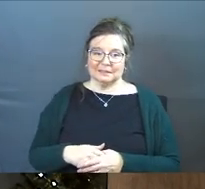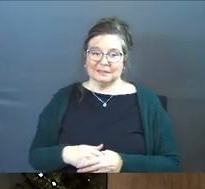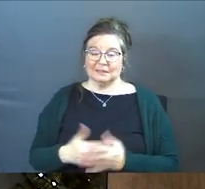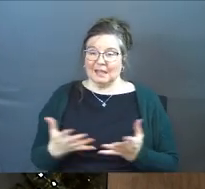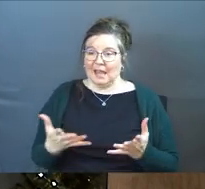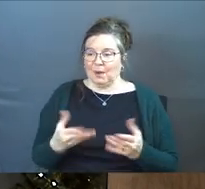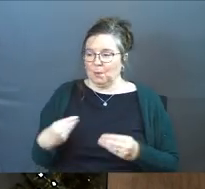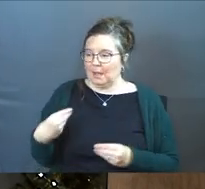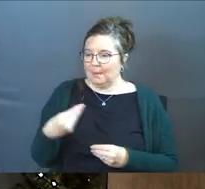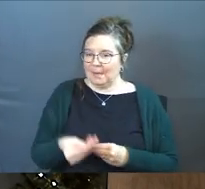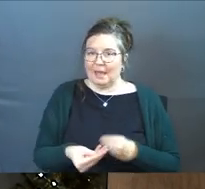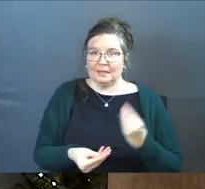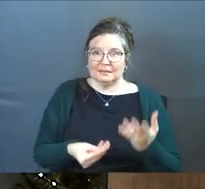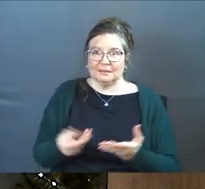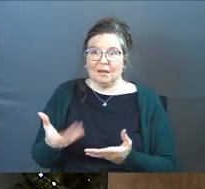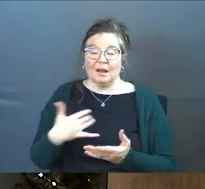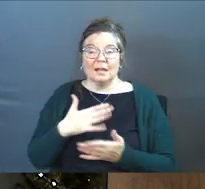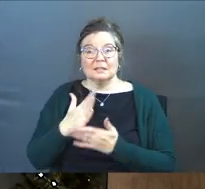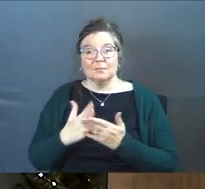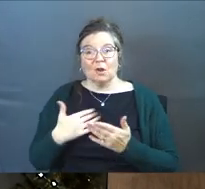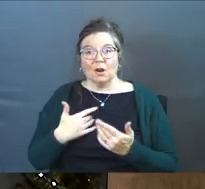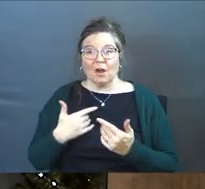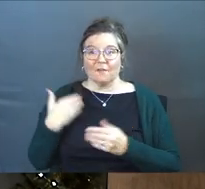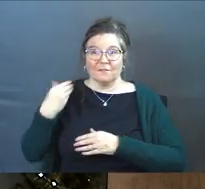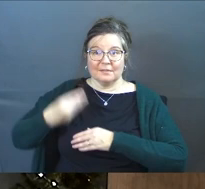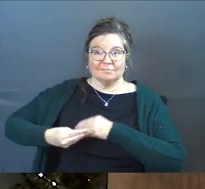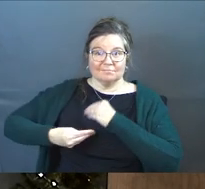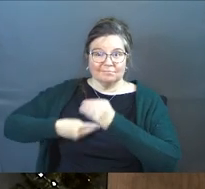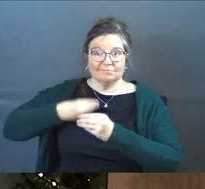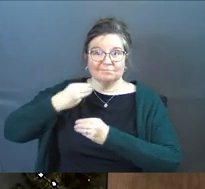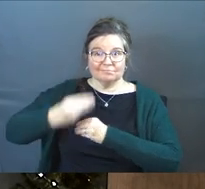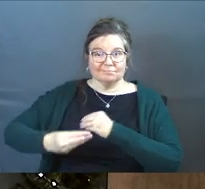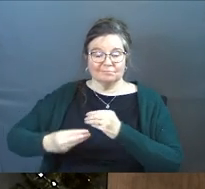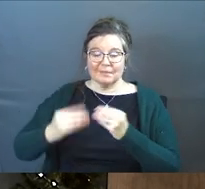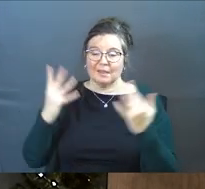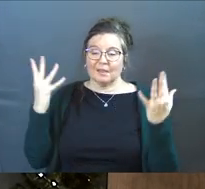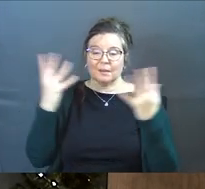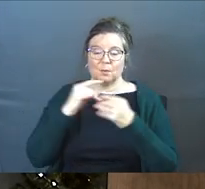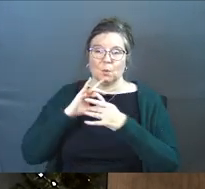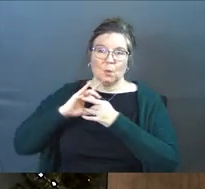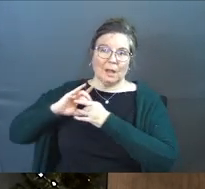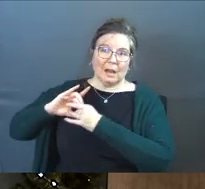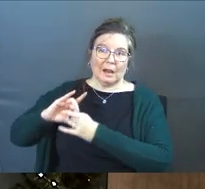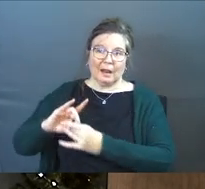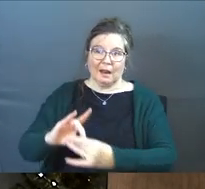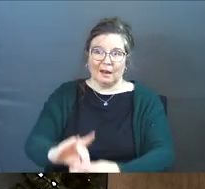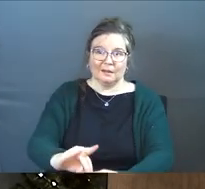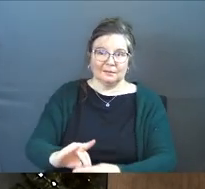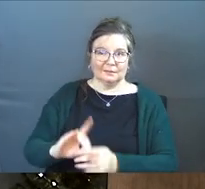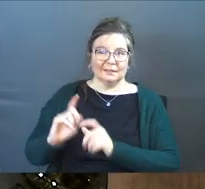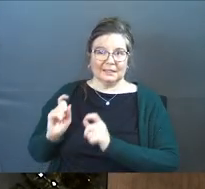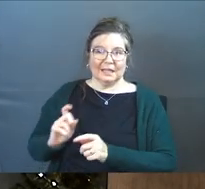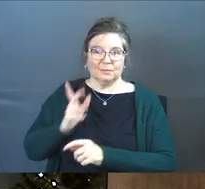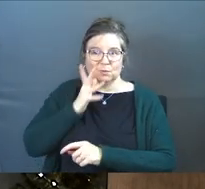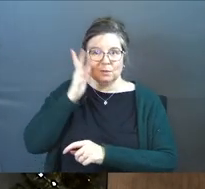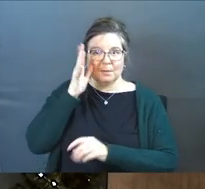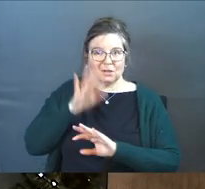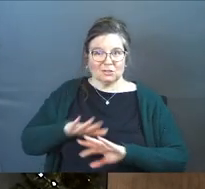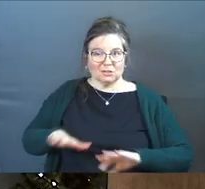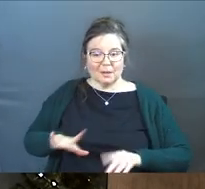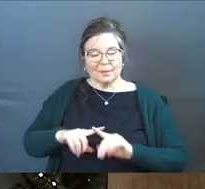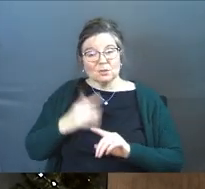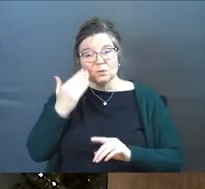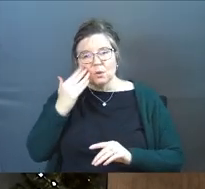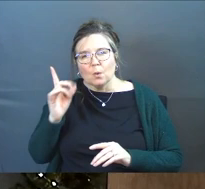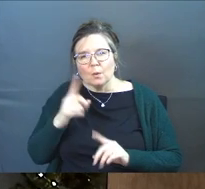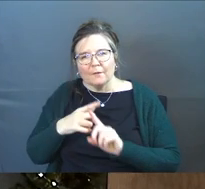And we pass that on. And it's part of the legacy. And it's part of the beautiful link that God gives between parents and children.